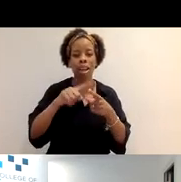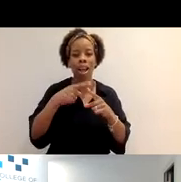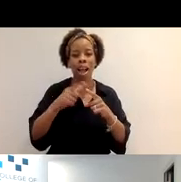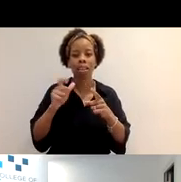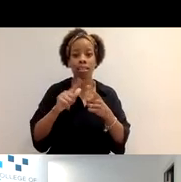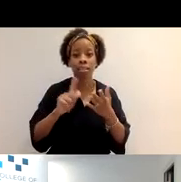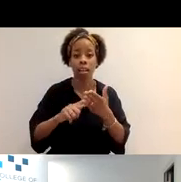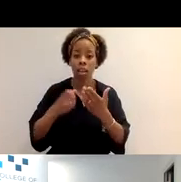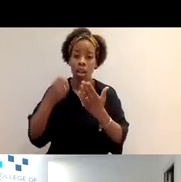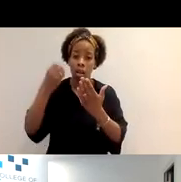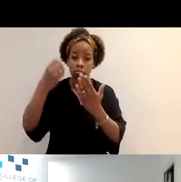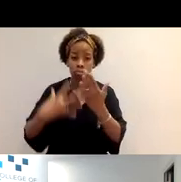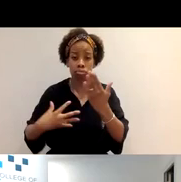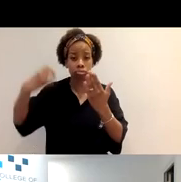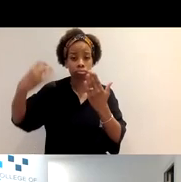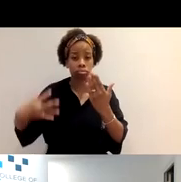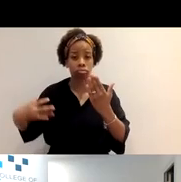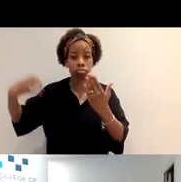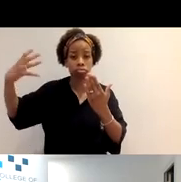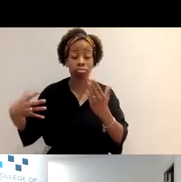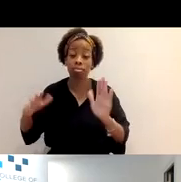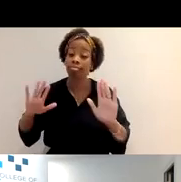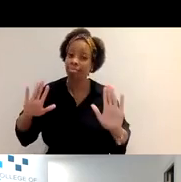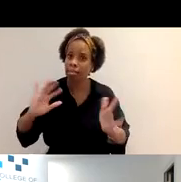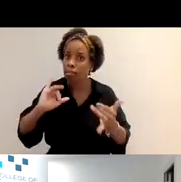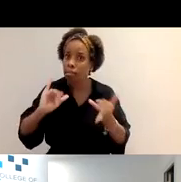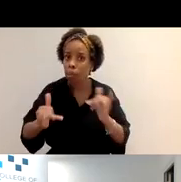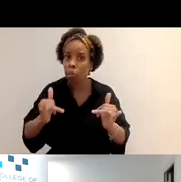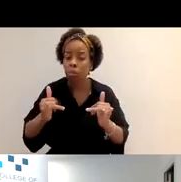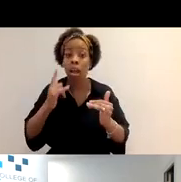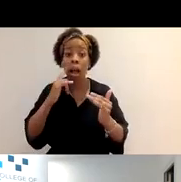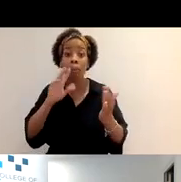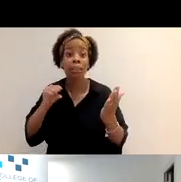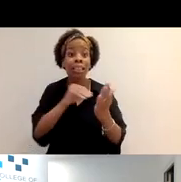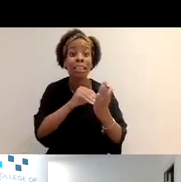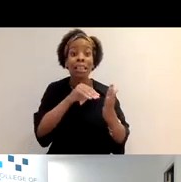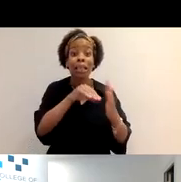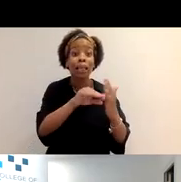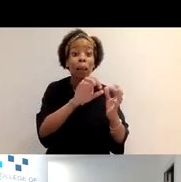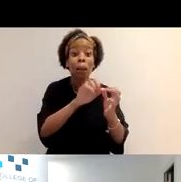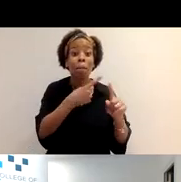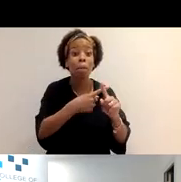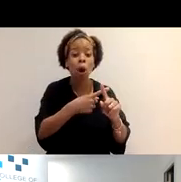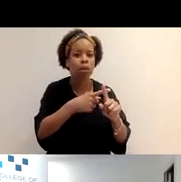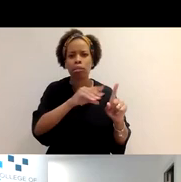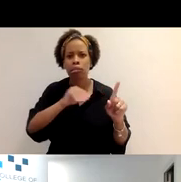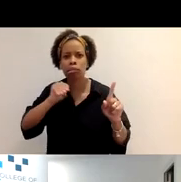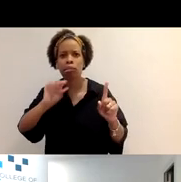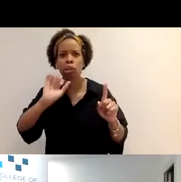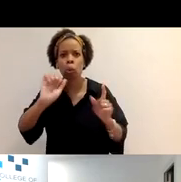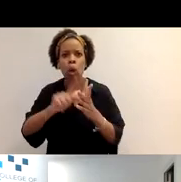It can occasionally go into your junk just because it's from an automated email address and it does have an attachment on it.